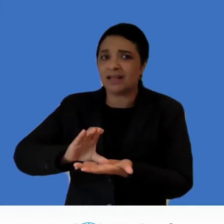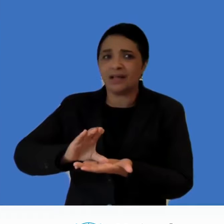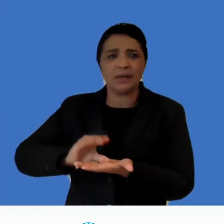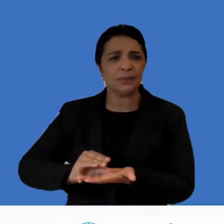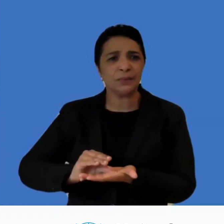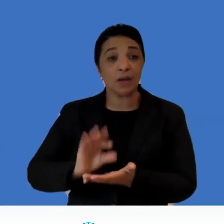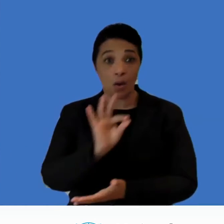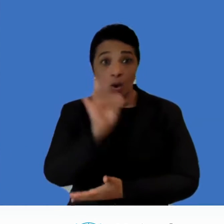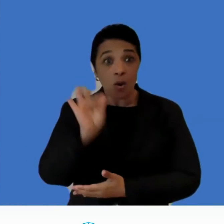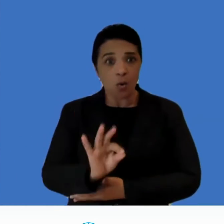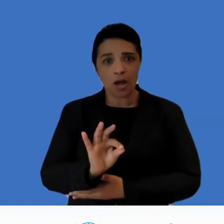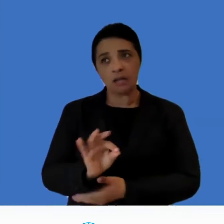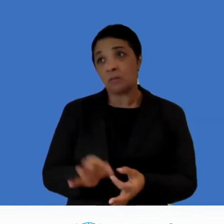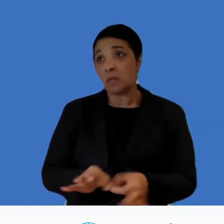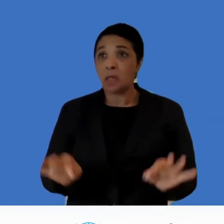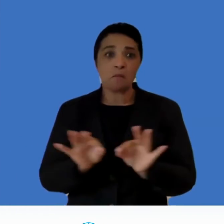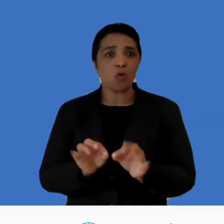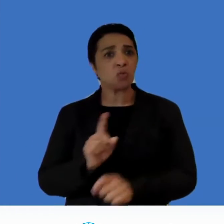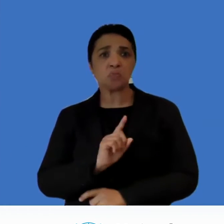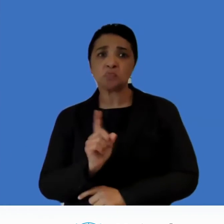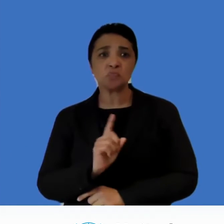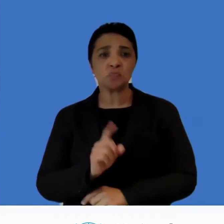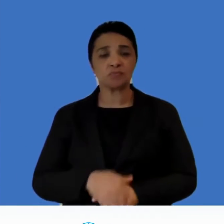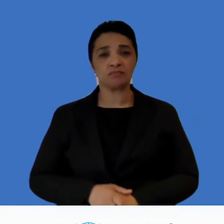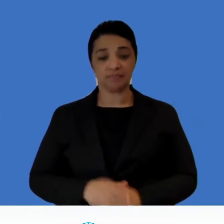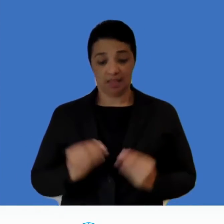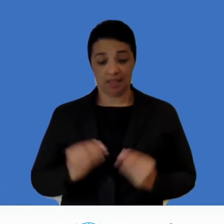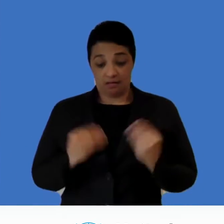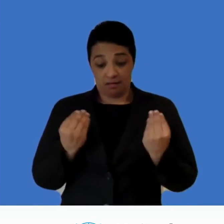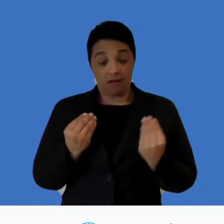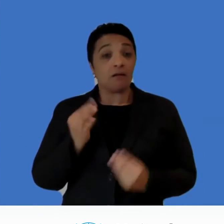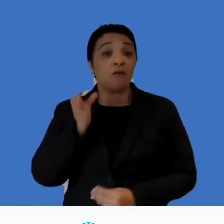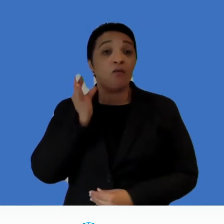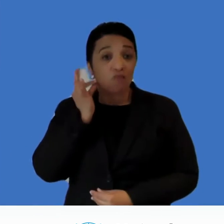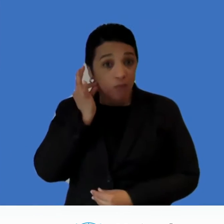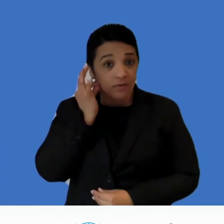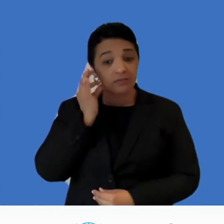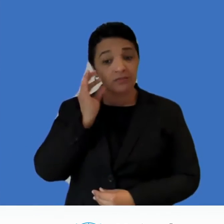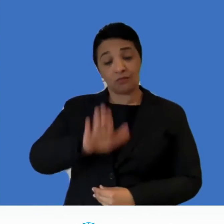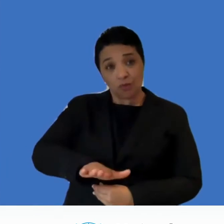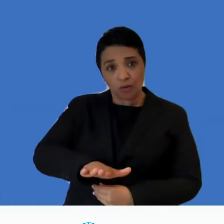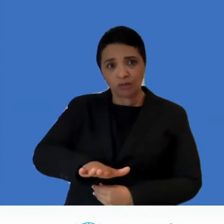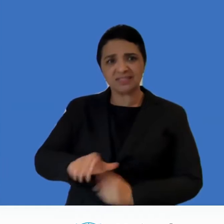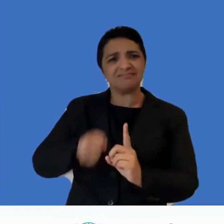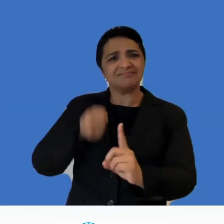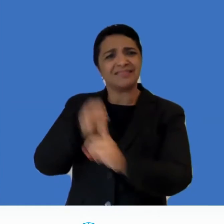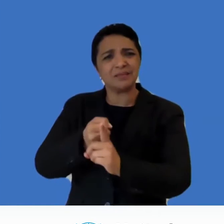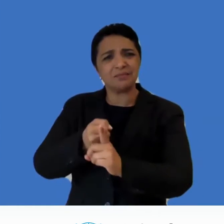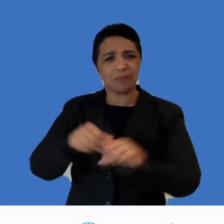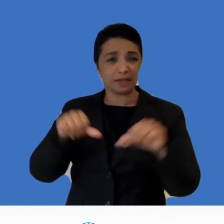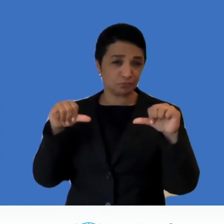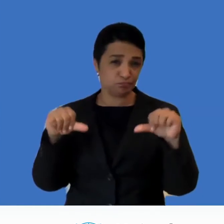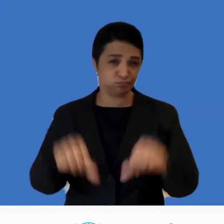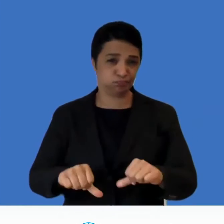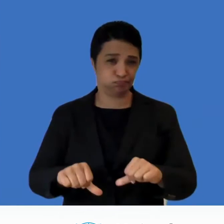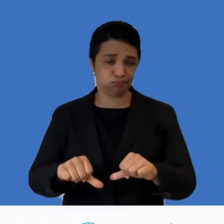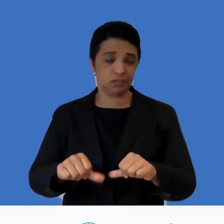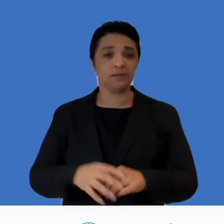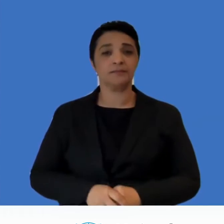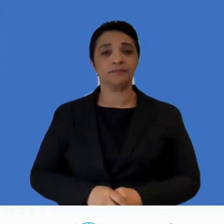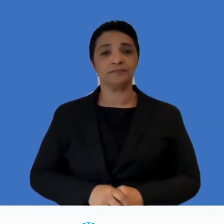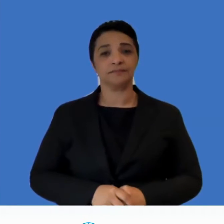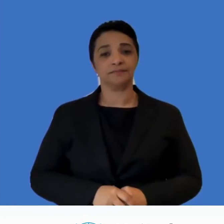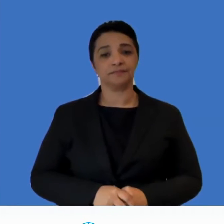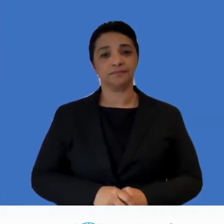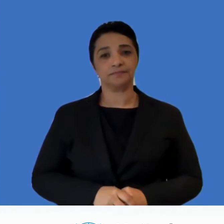importance young women and girls are disproportionately affected by these challenges distinguished